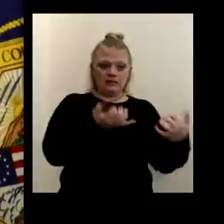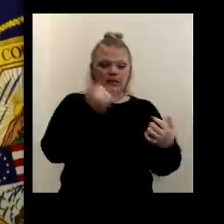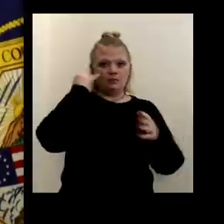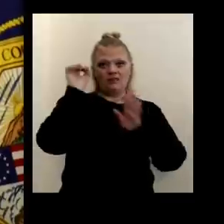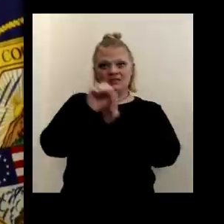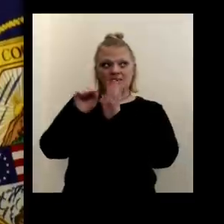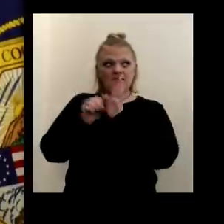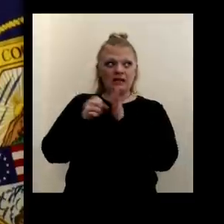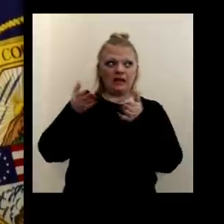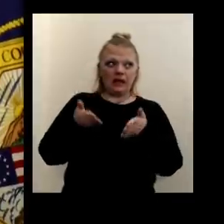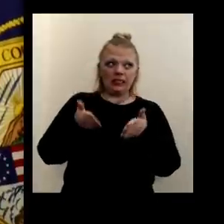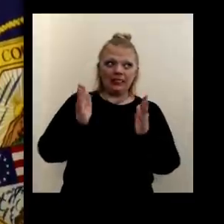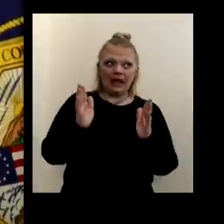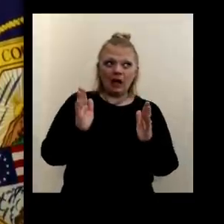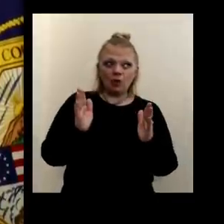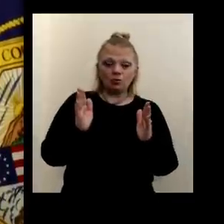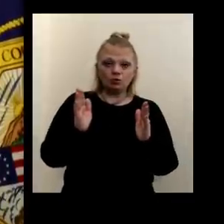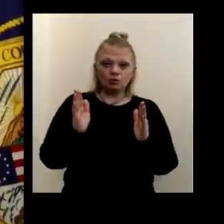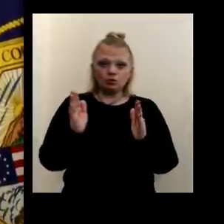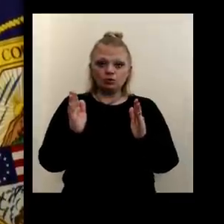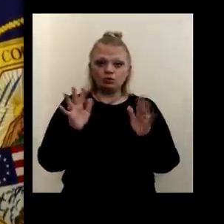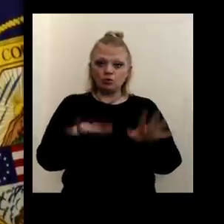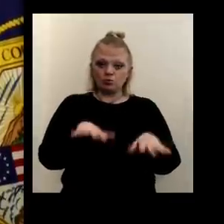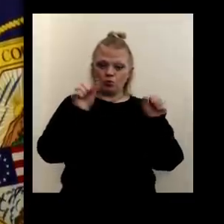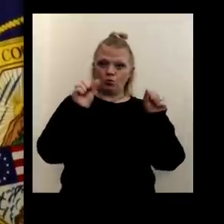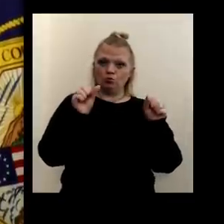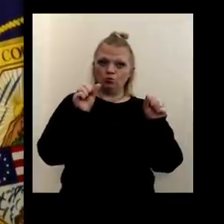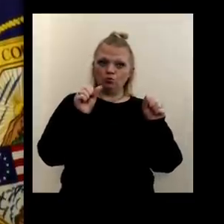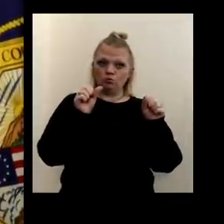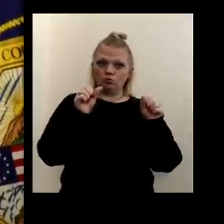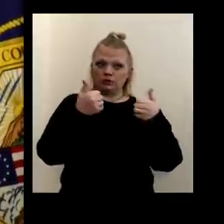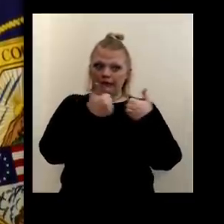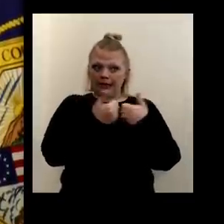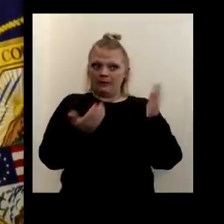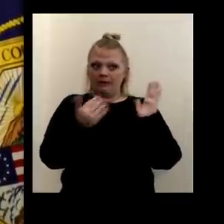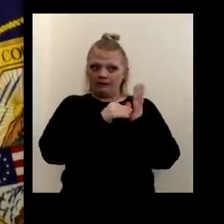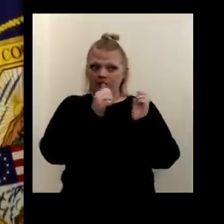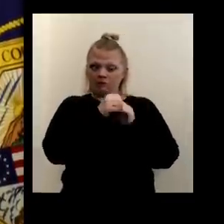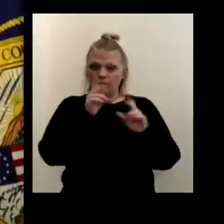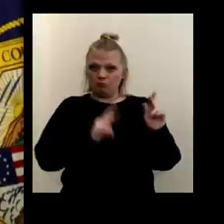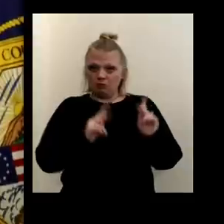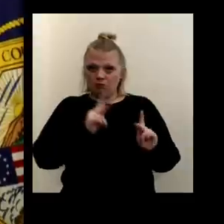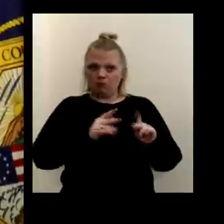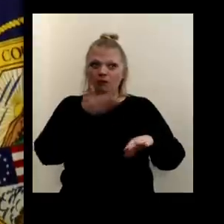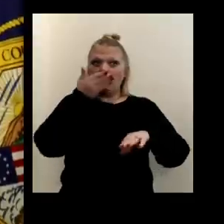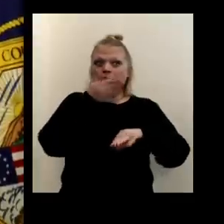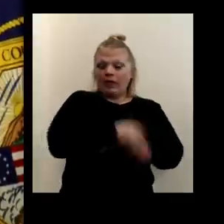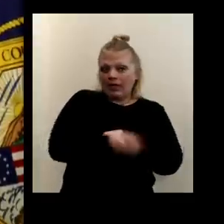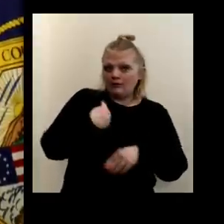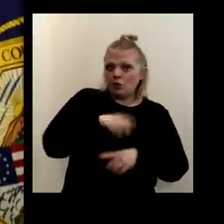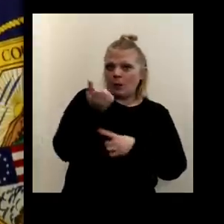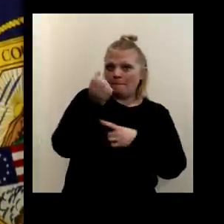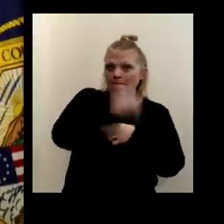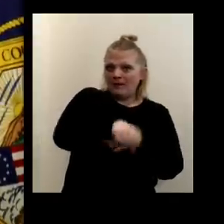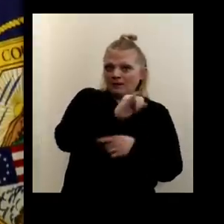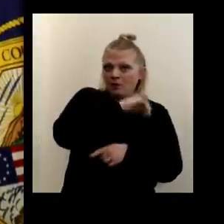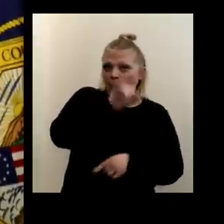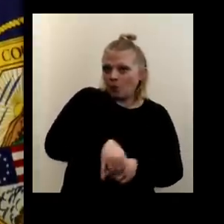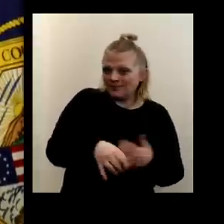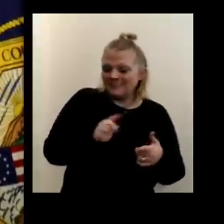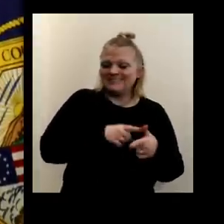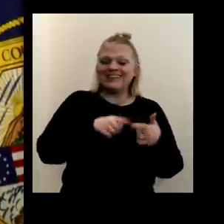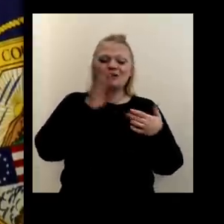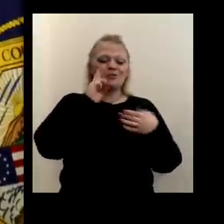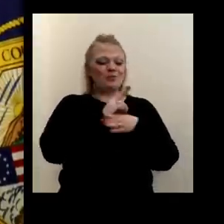allows them to, uh, to hold another, uh, game with fans after the bills beat the Colts, then it's going to be used the